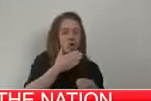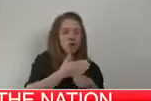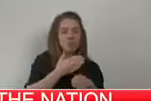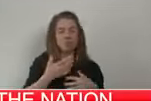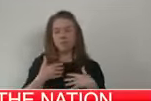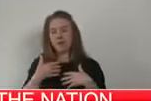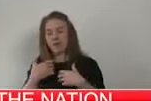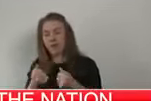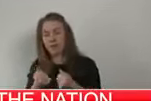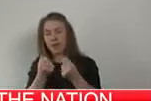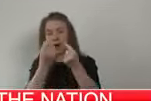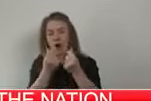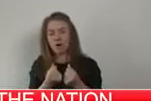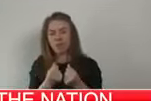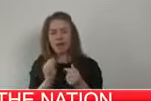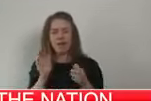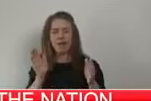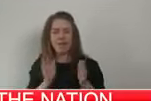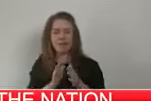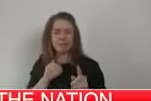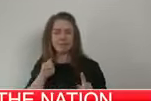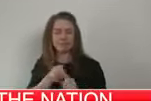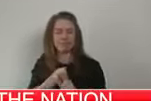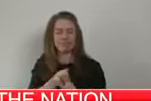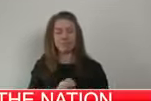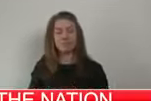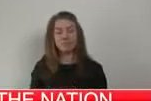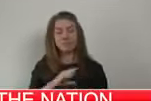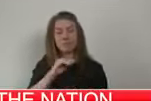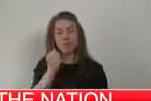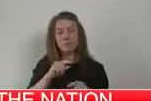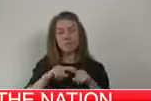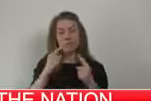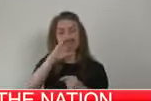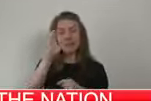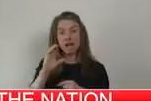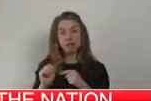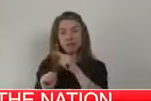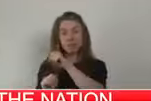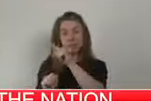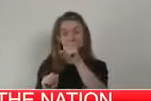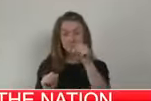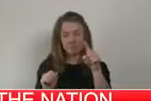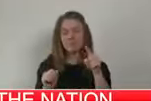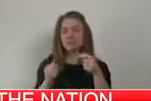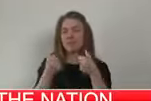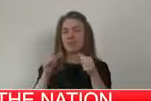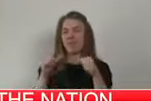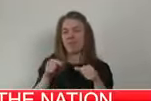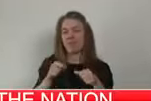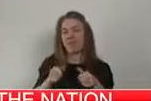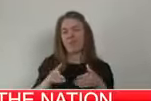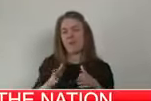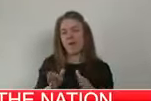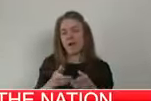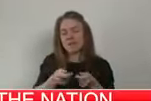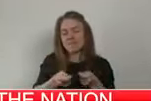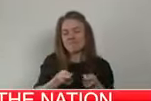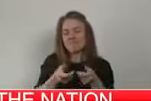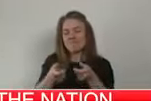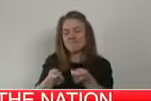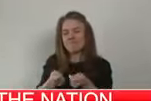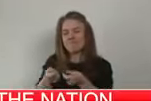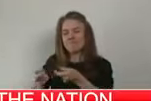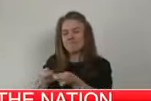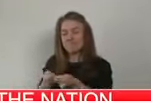and on our economy. Some countries and places have successfully managed to do this but it does mean